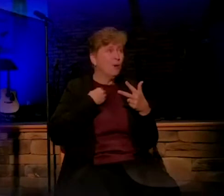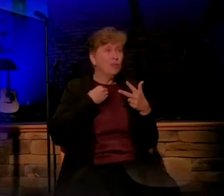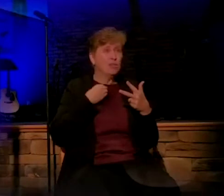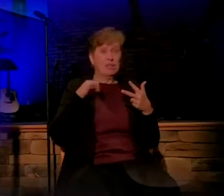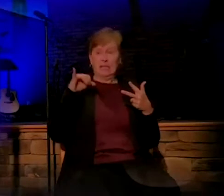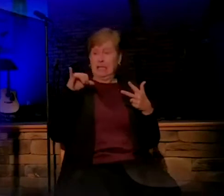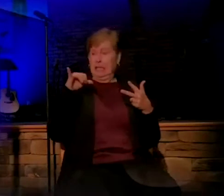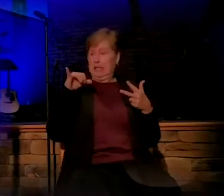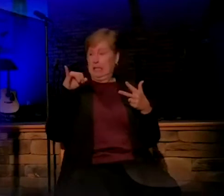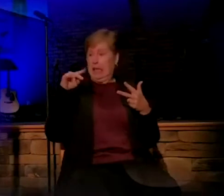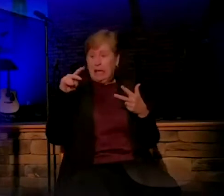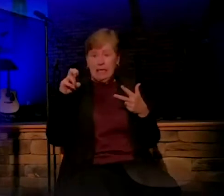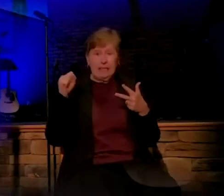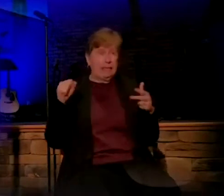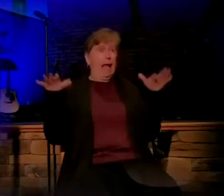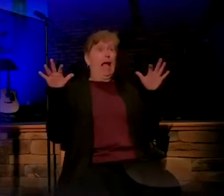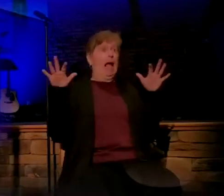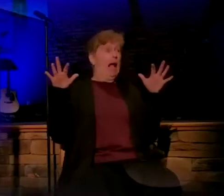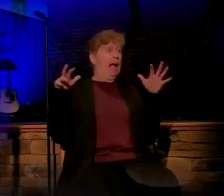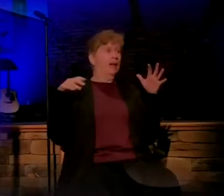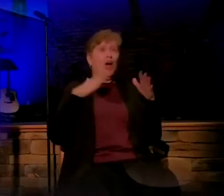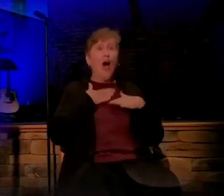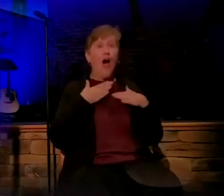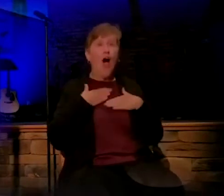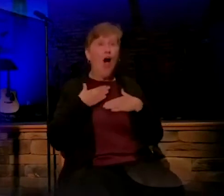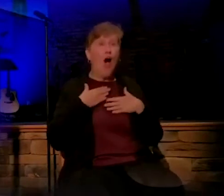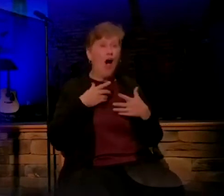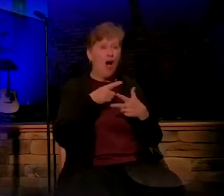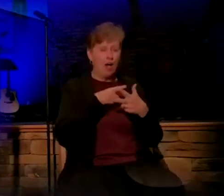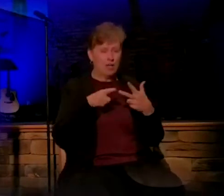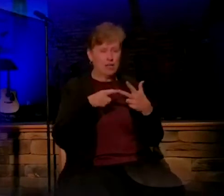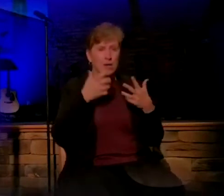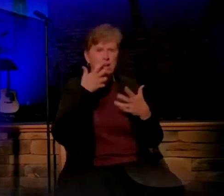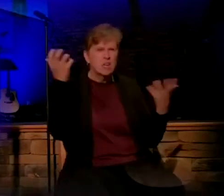to gladness to what? Anger?